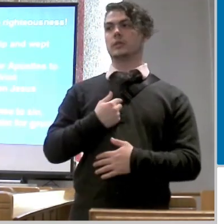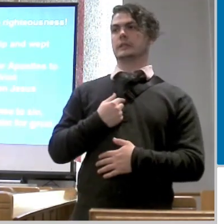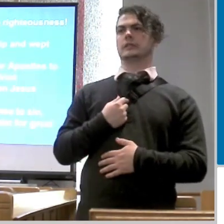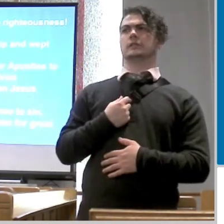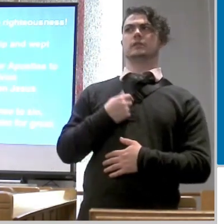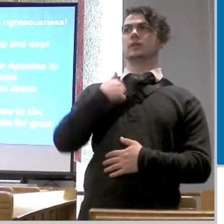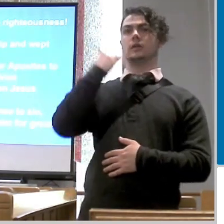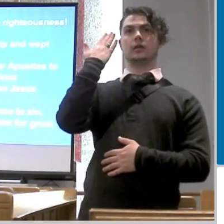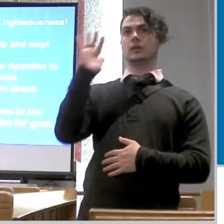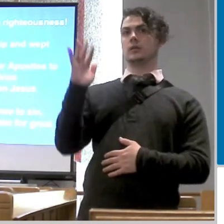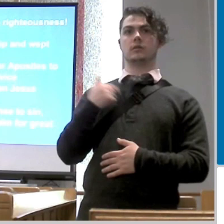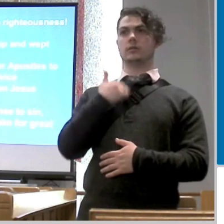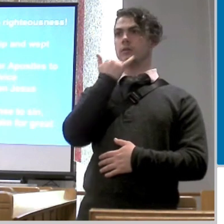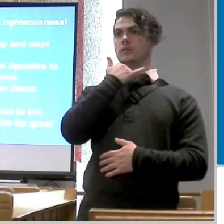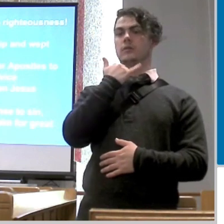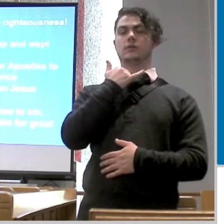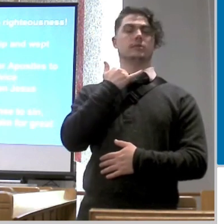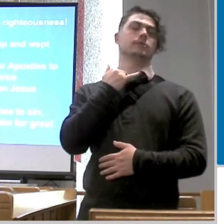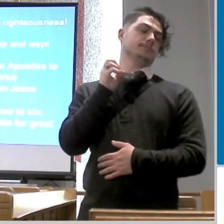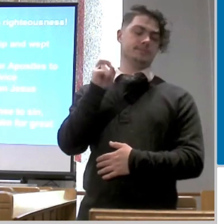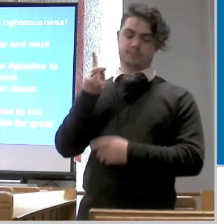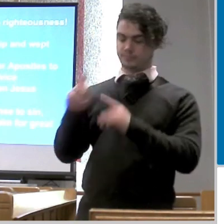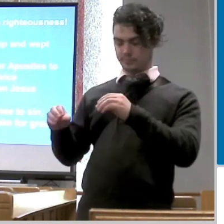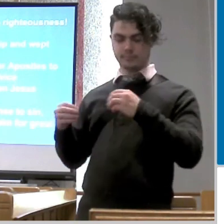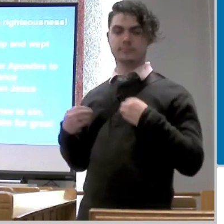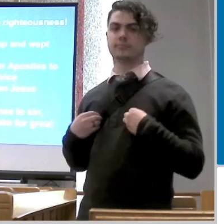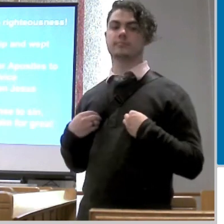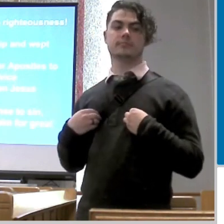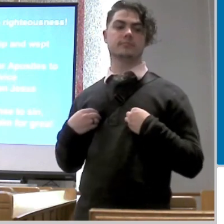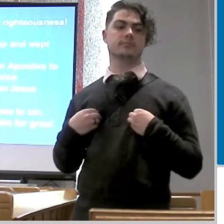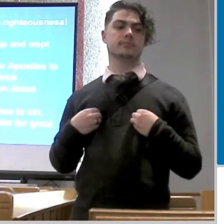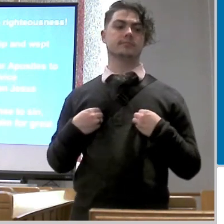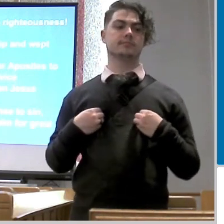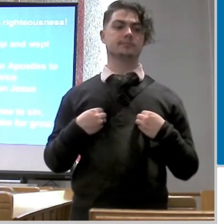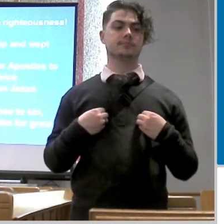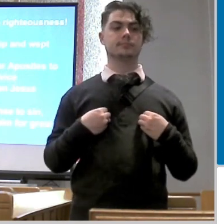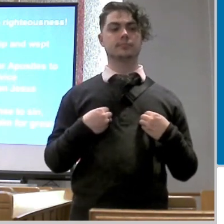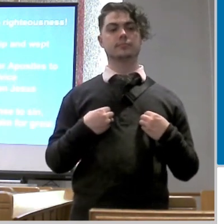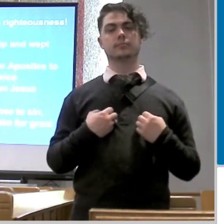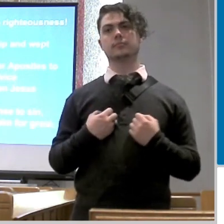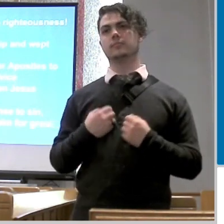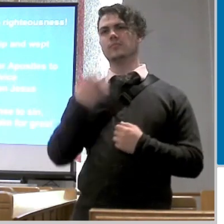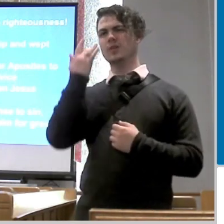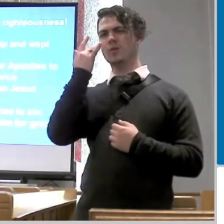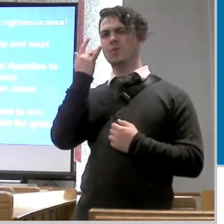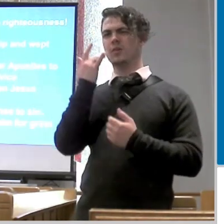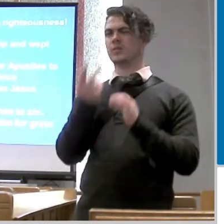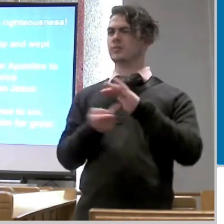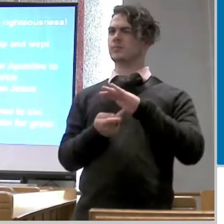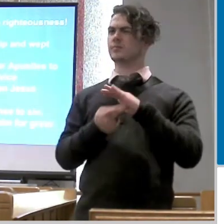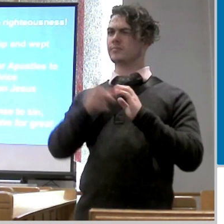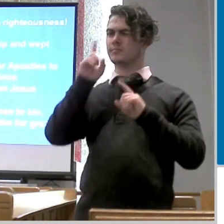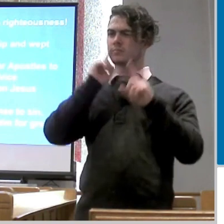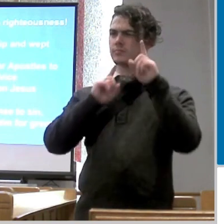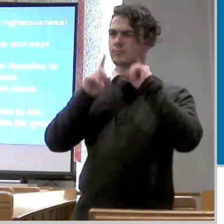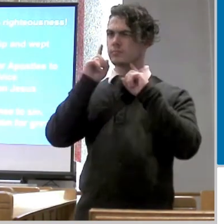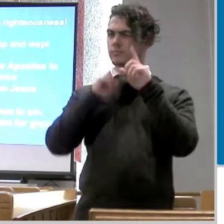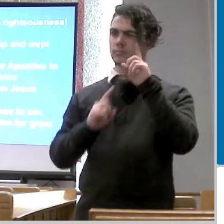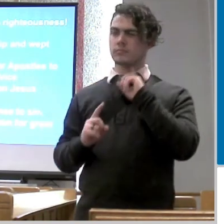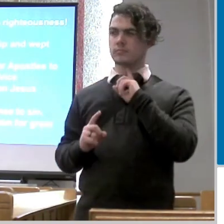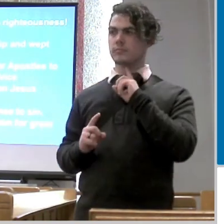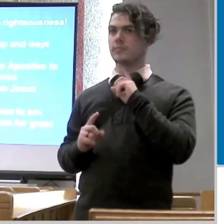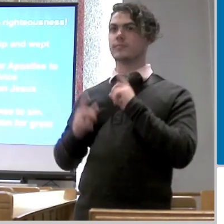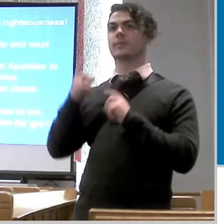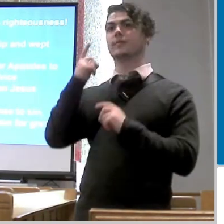right he took ownership and he wept over his sin right why did he weep peter wept because he